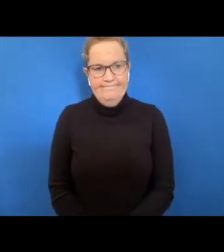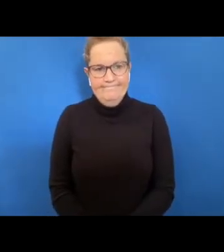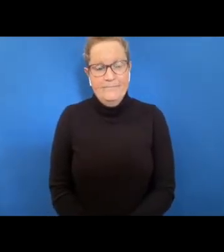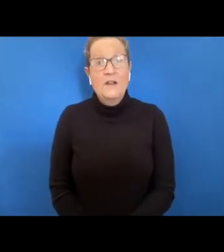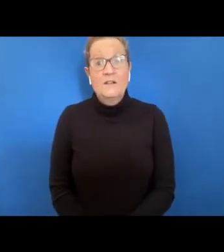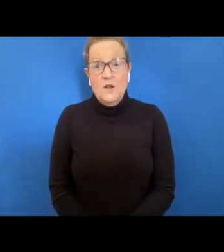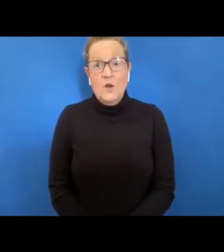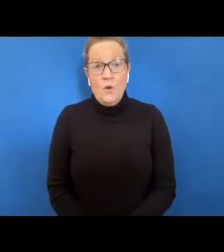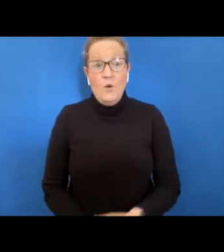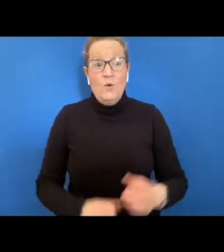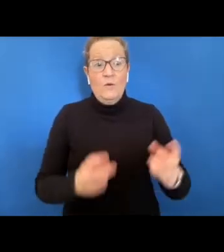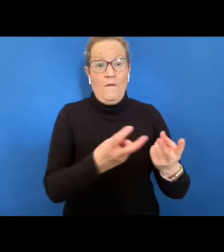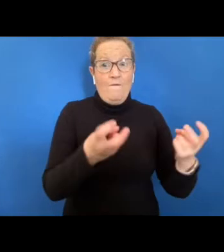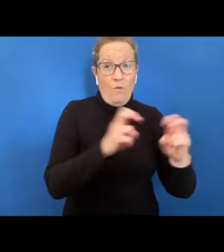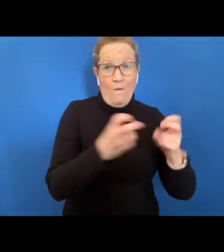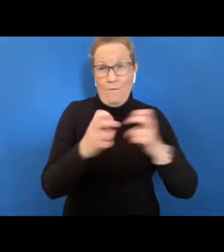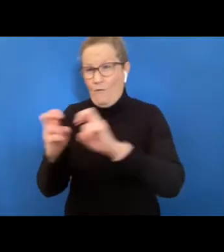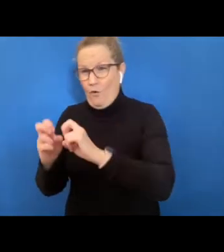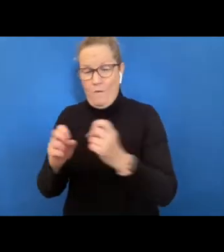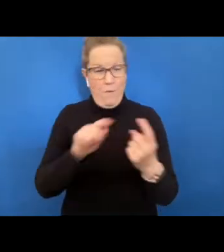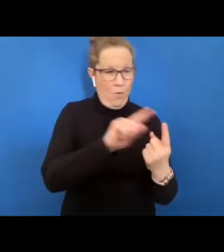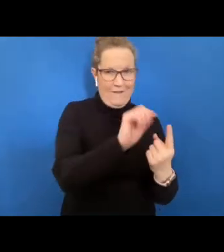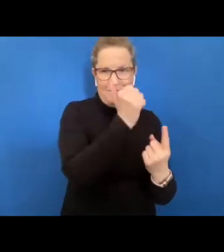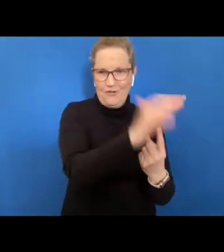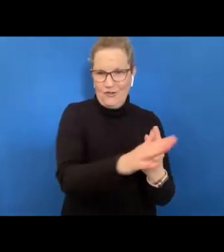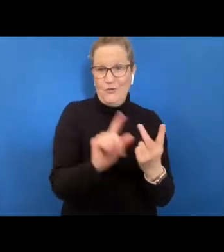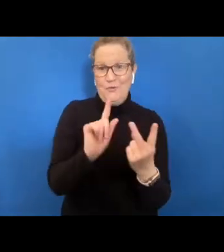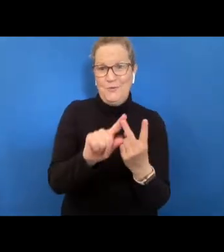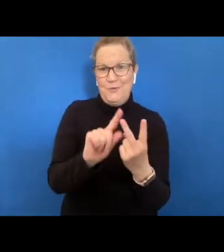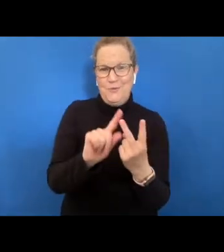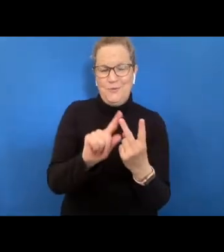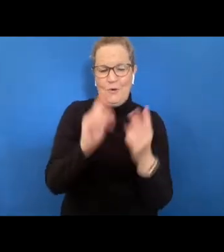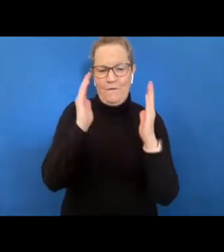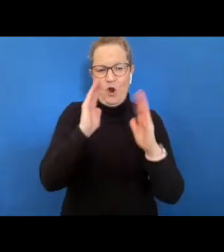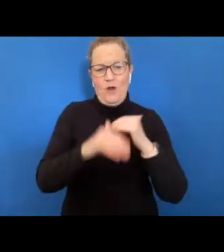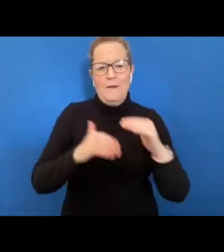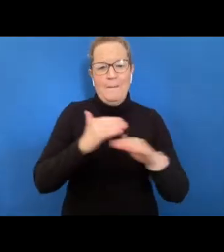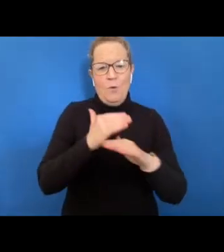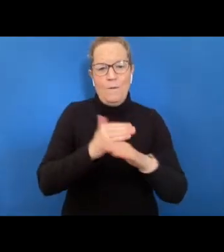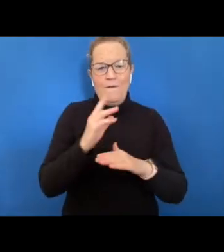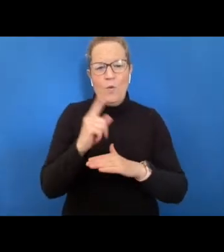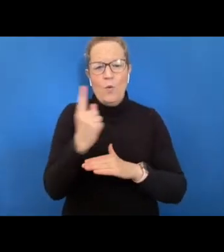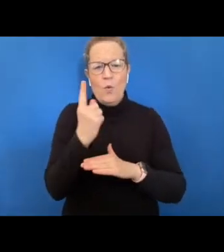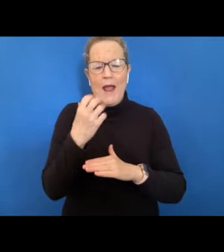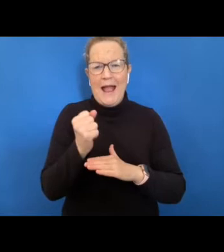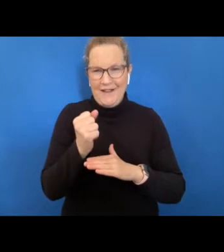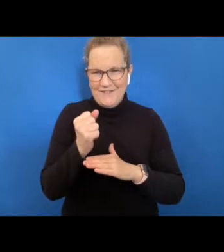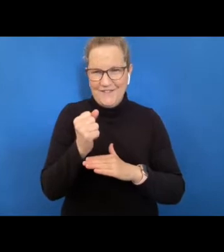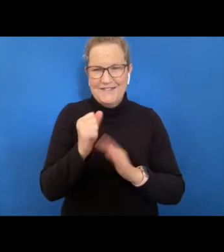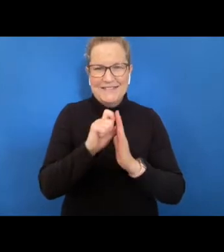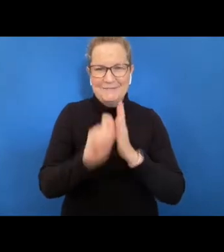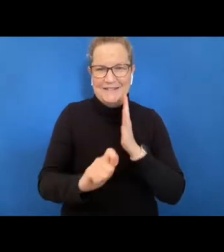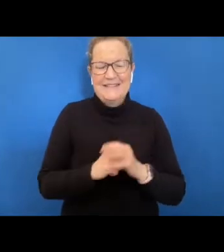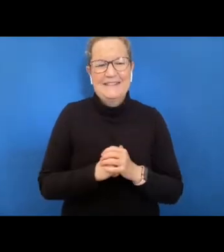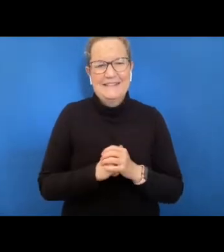second of uh darabin's jobs forums um and this one is focused on employment for people with disability we'll shortly be